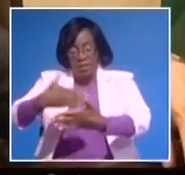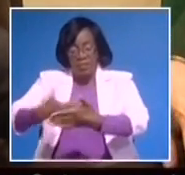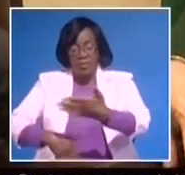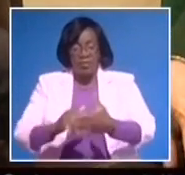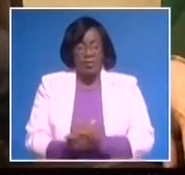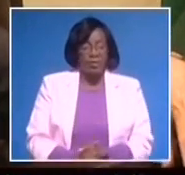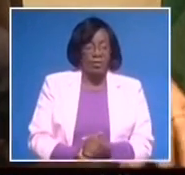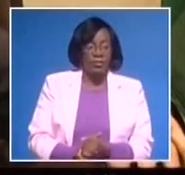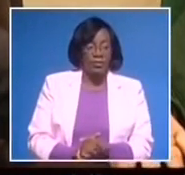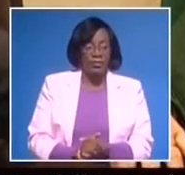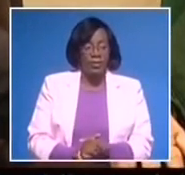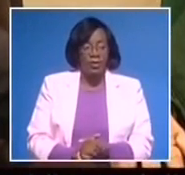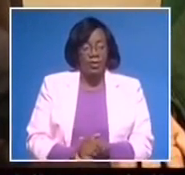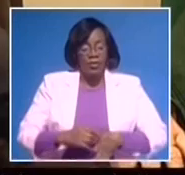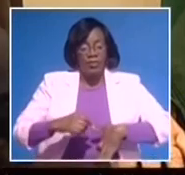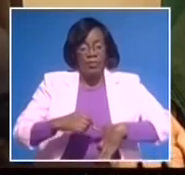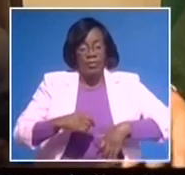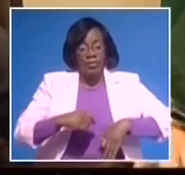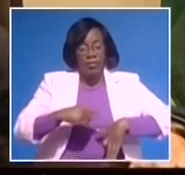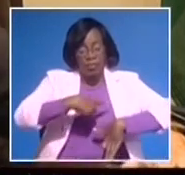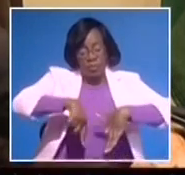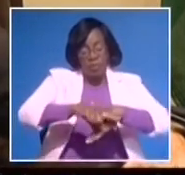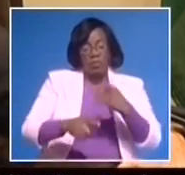Once the regulations are drafted, they'll then be published.